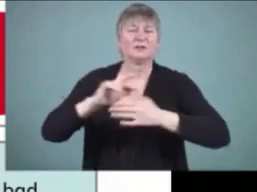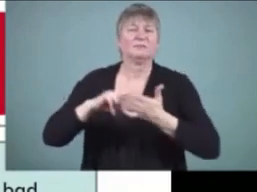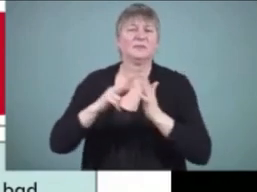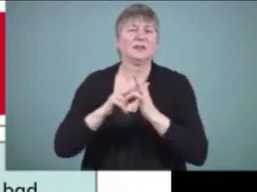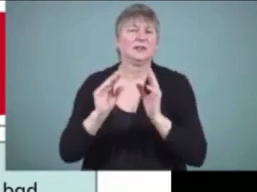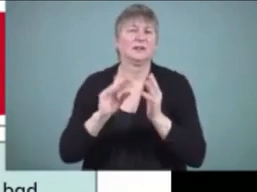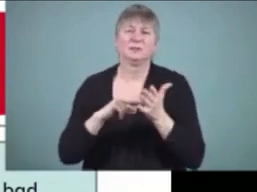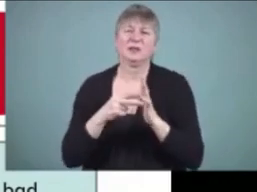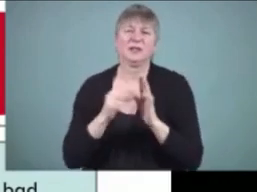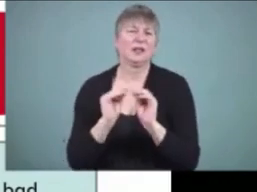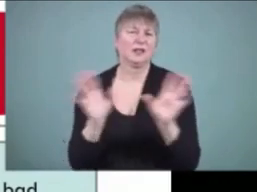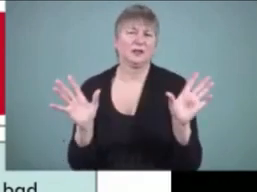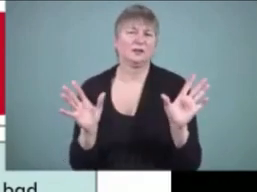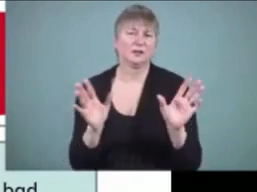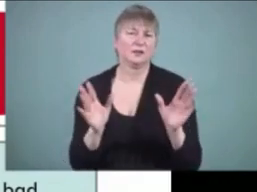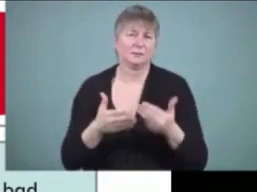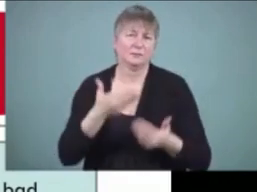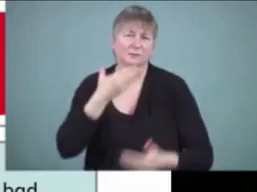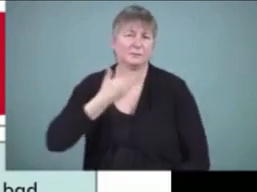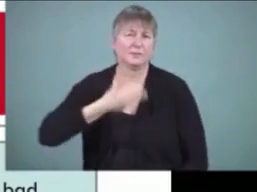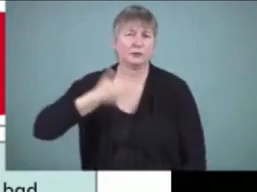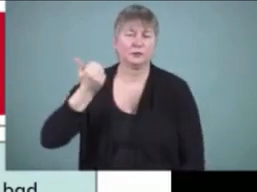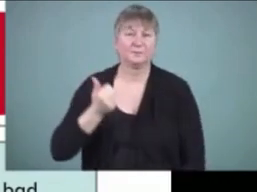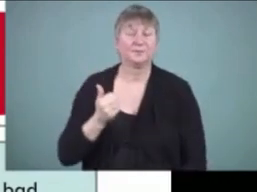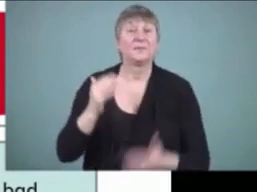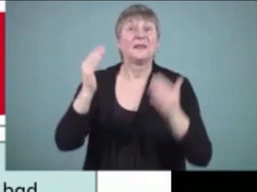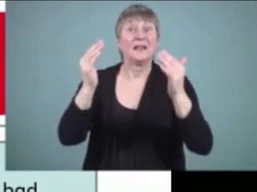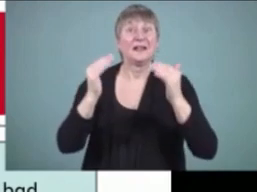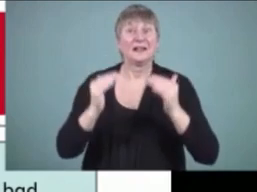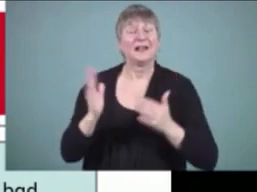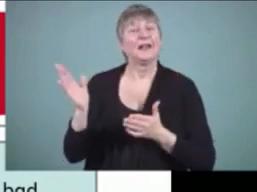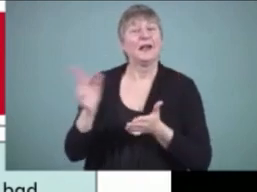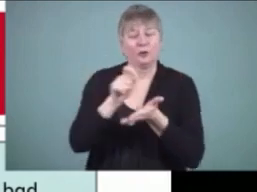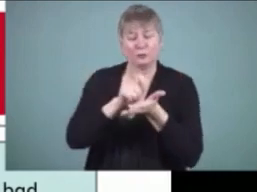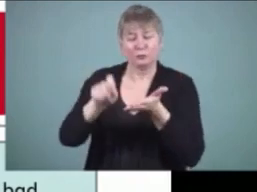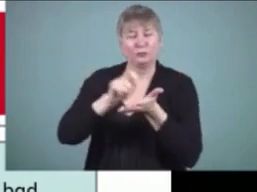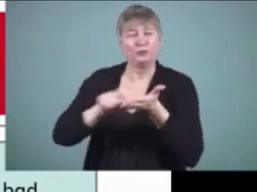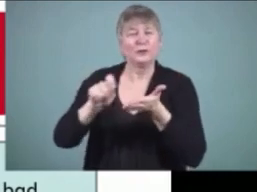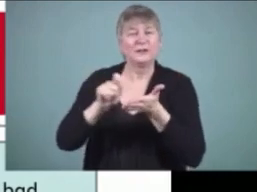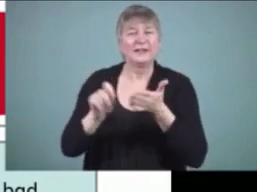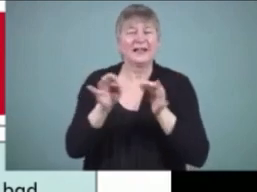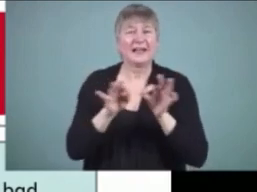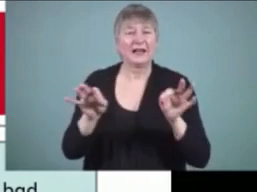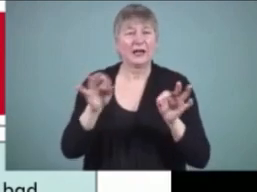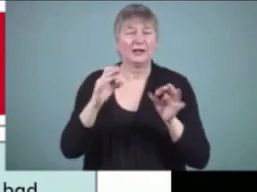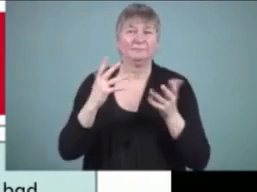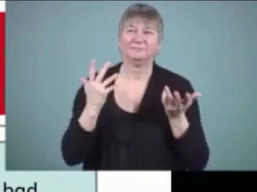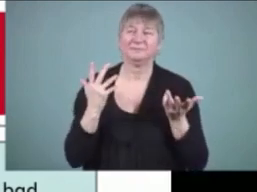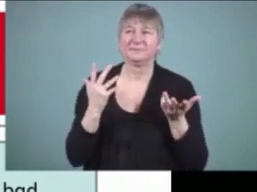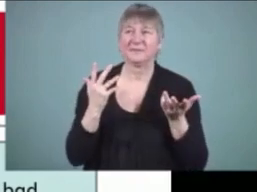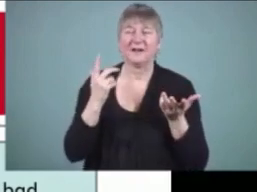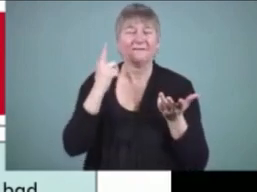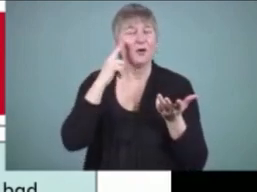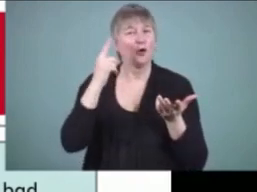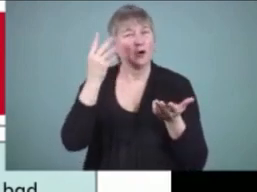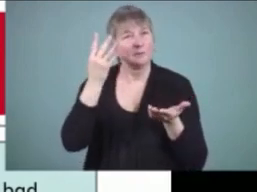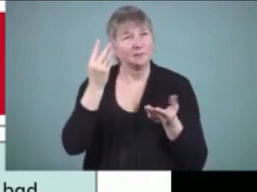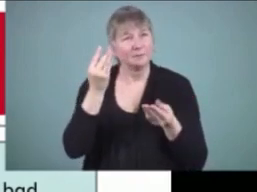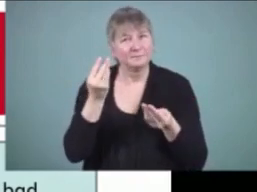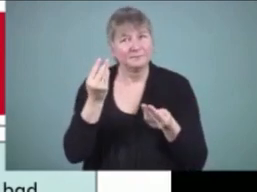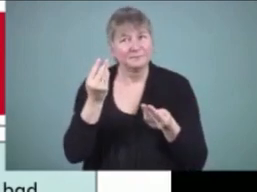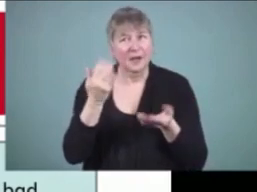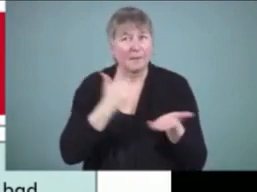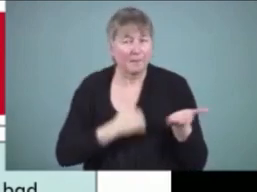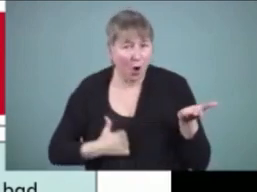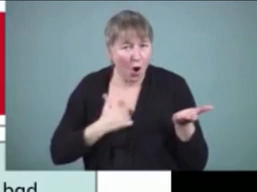This is getting into using written language to make apologies, to think through something.